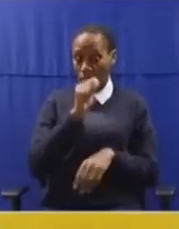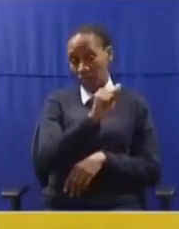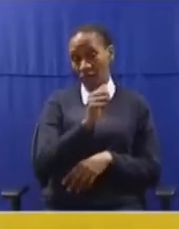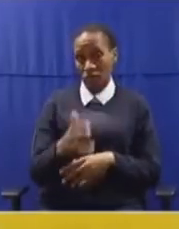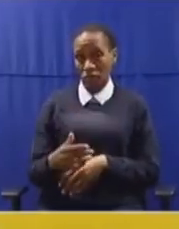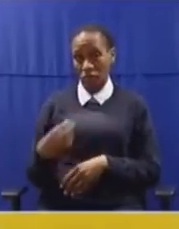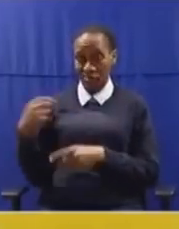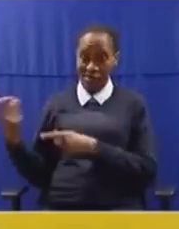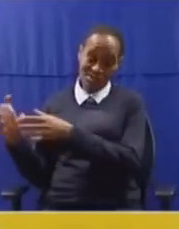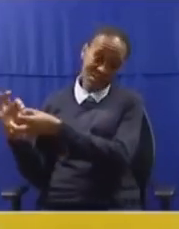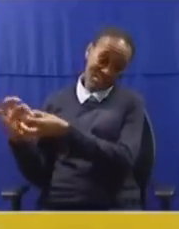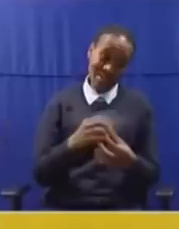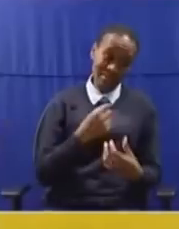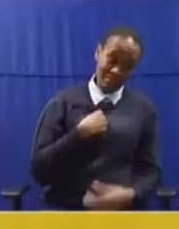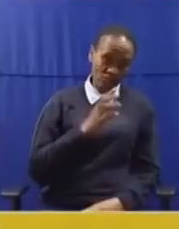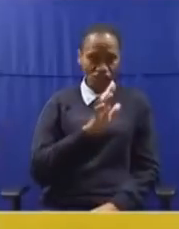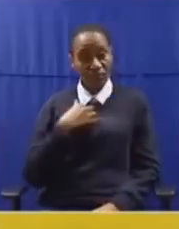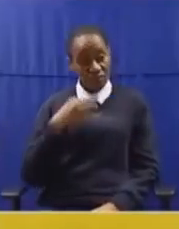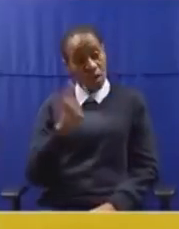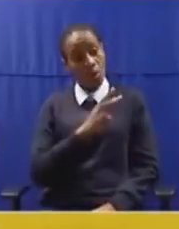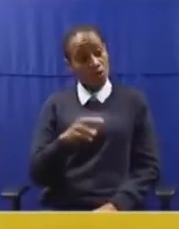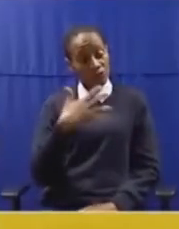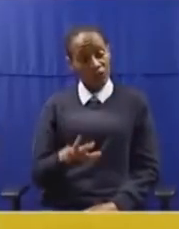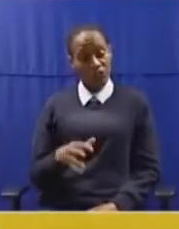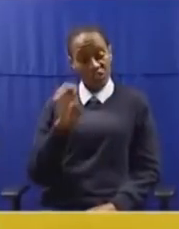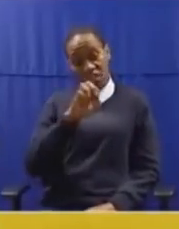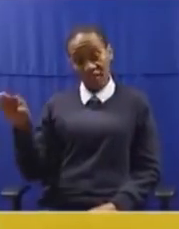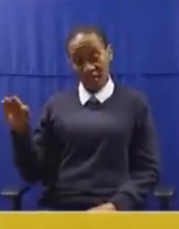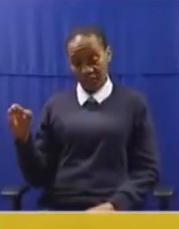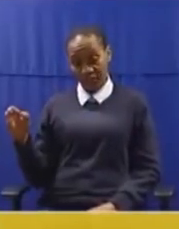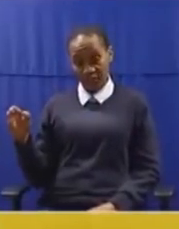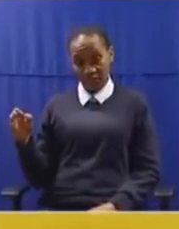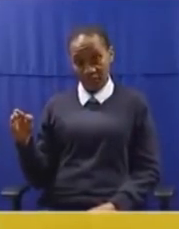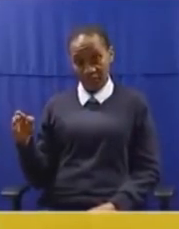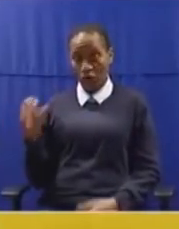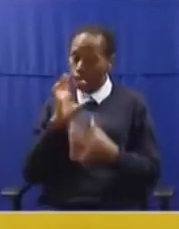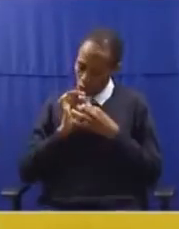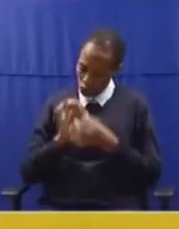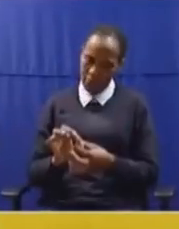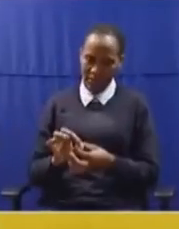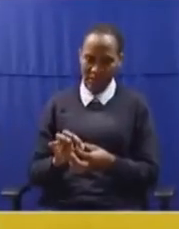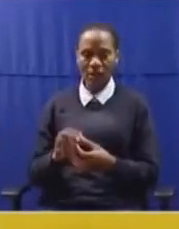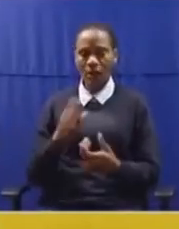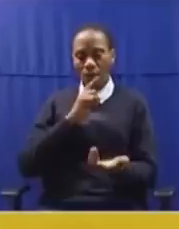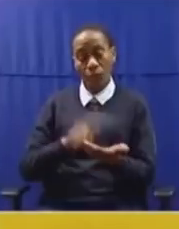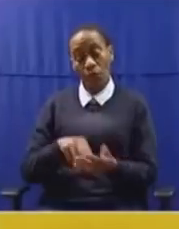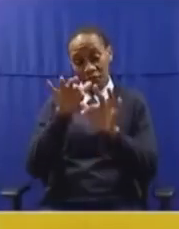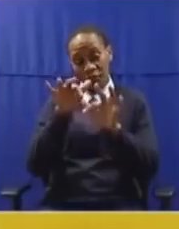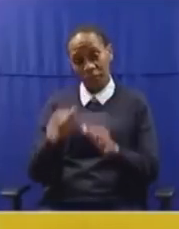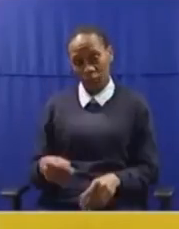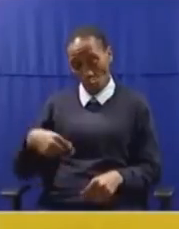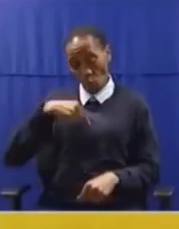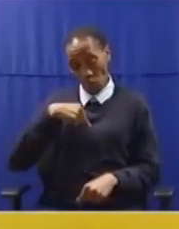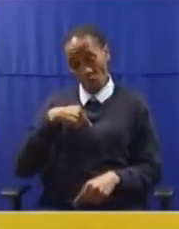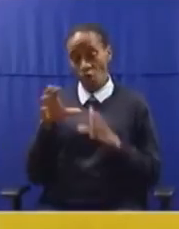Don't tag us and don't say we do not warn you. As the economic freedom fighters have made a commitment to our people, we are the generation